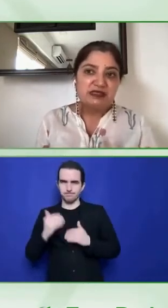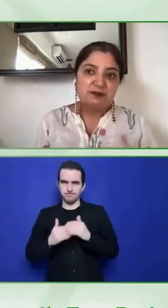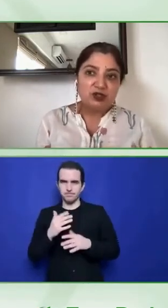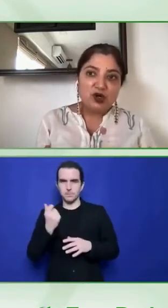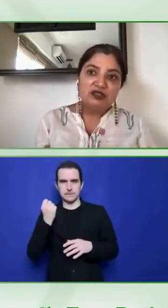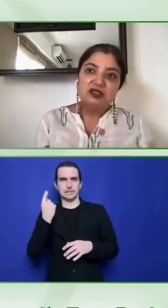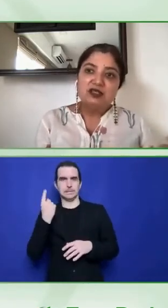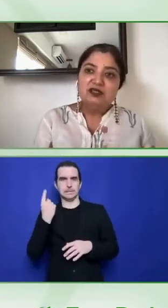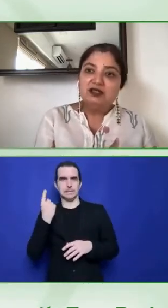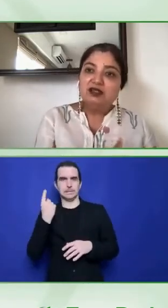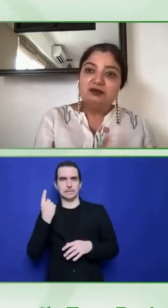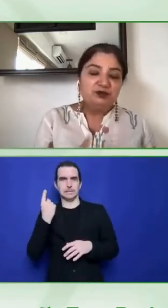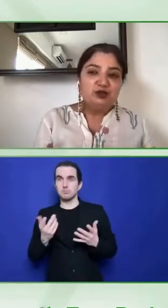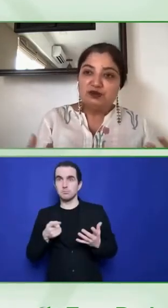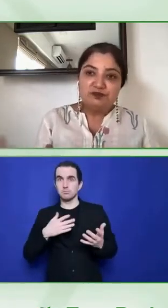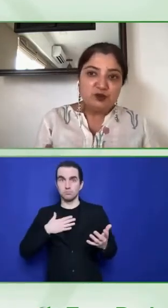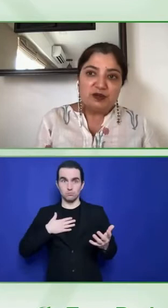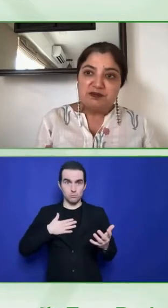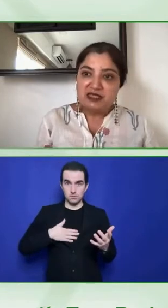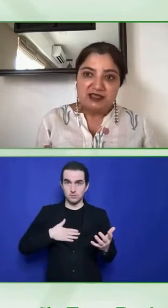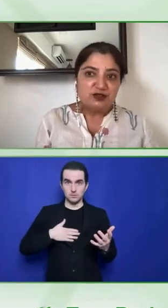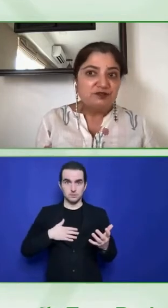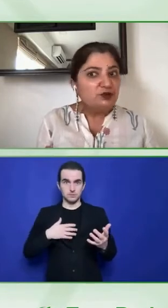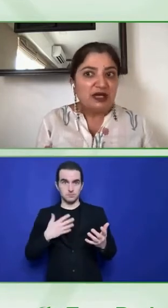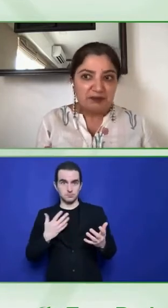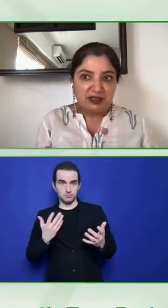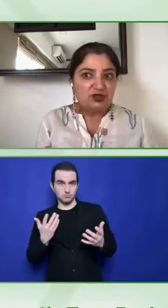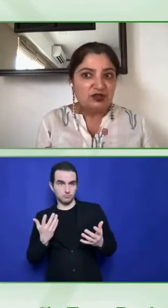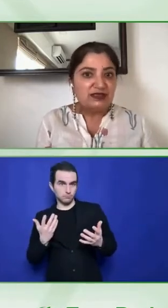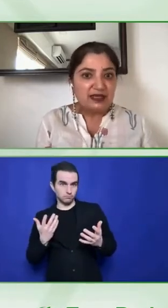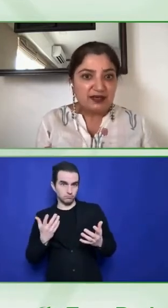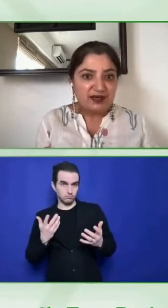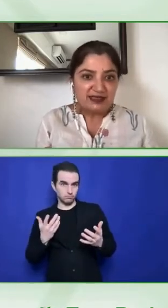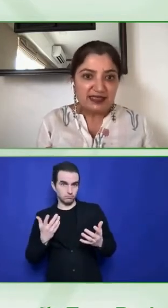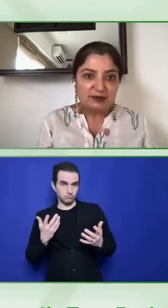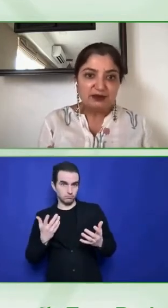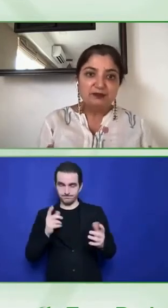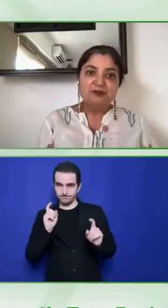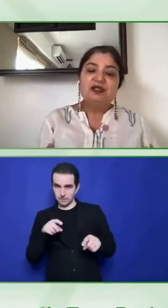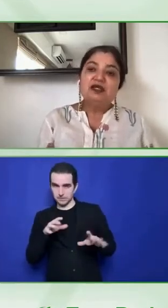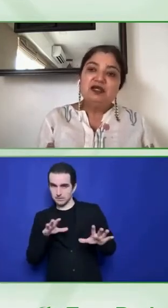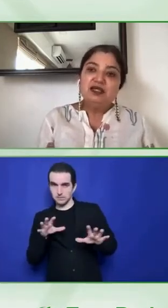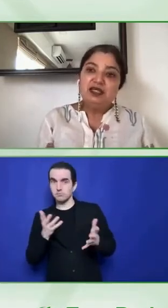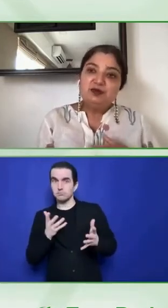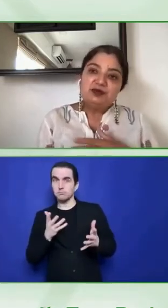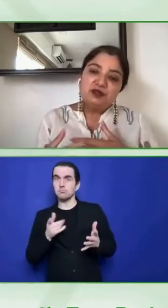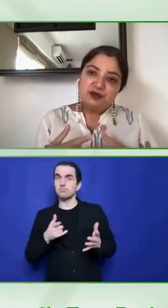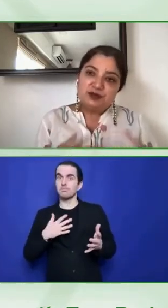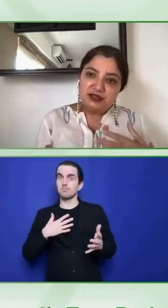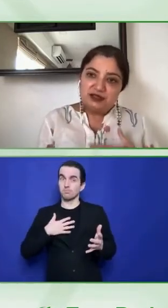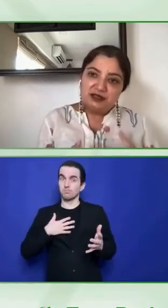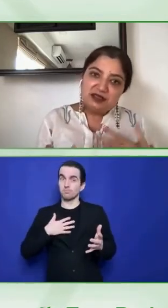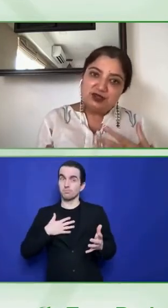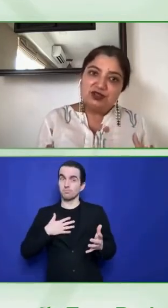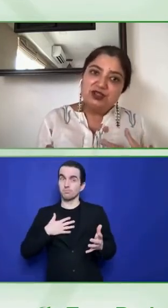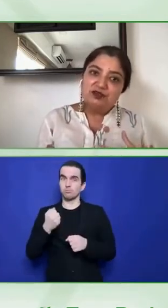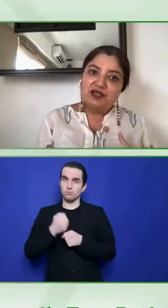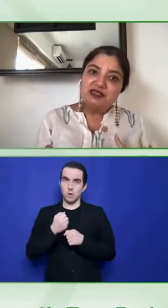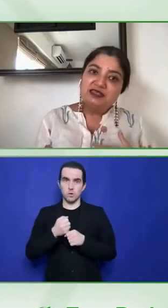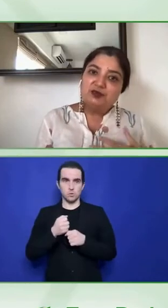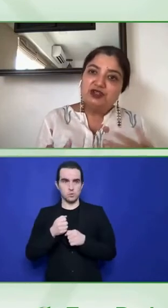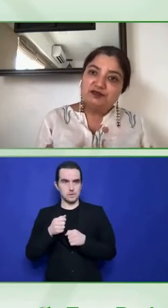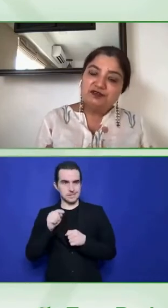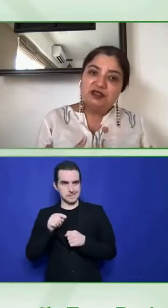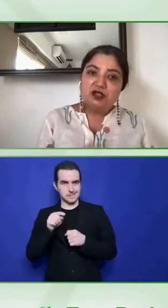on this promise beyond, you know, a few websites or a few applications that are accessible. It was also critical in this